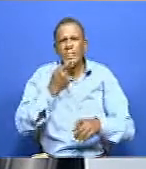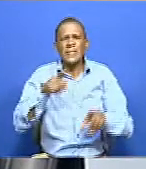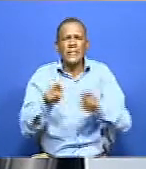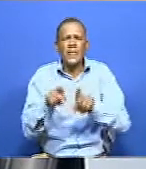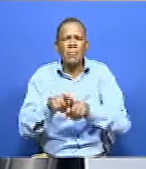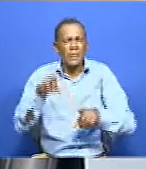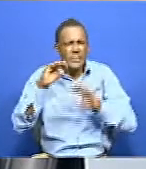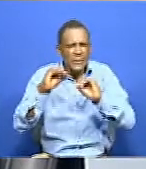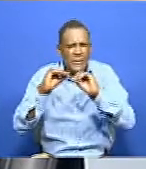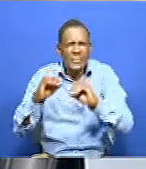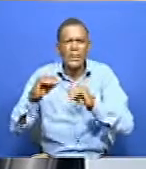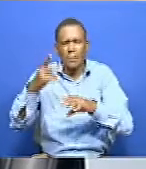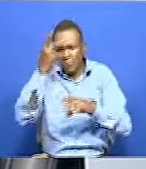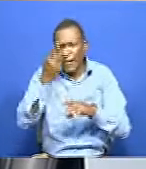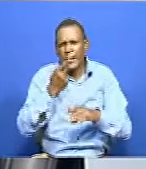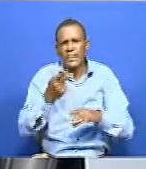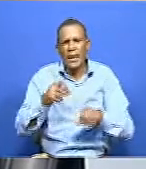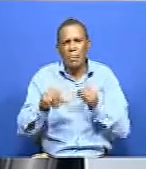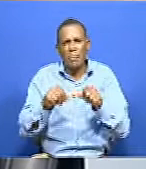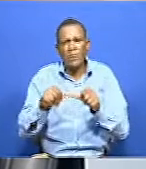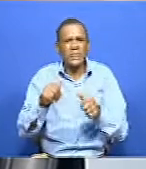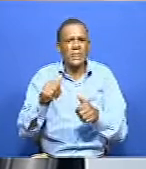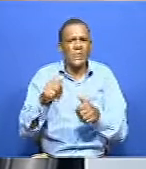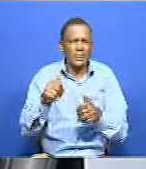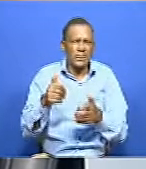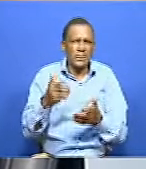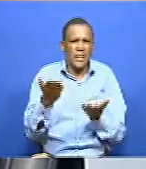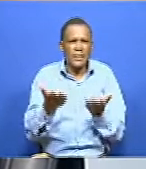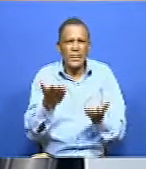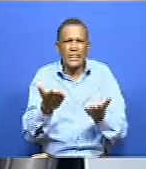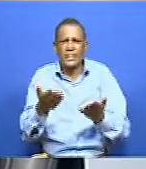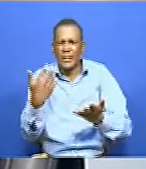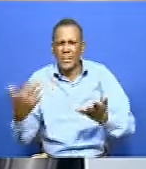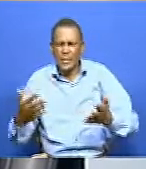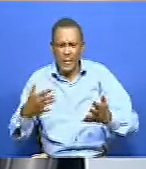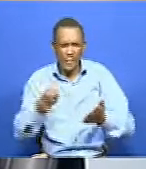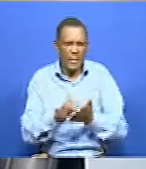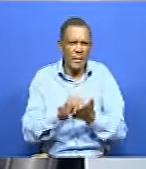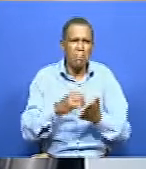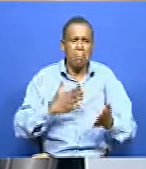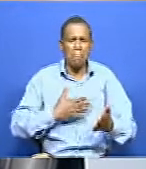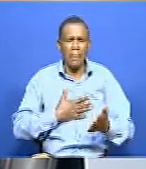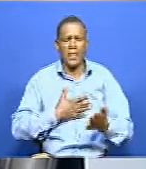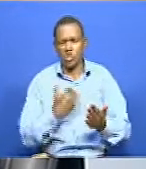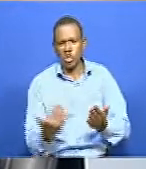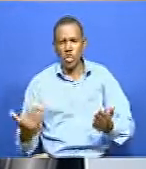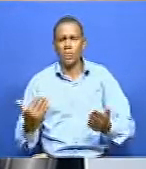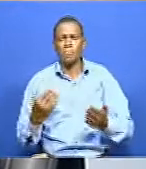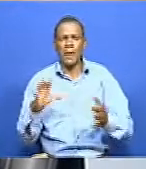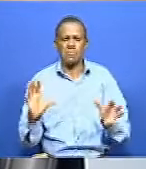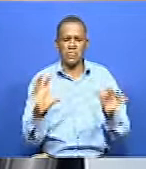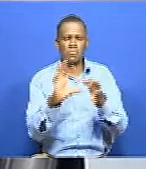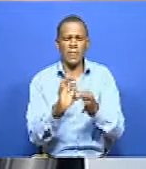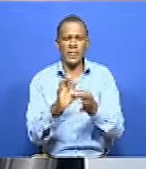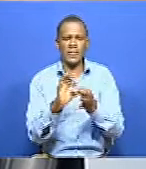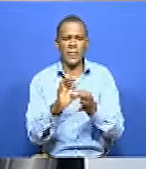to be able to know that these platforms that my child needs to be linked into? How do I